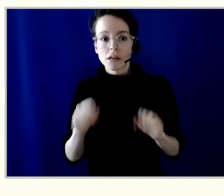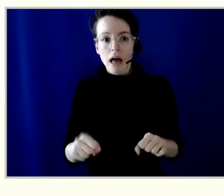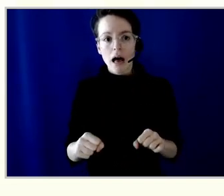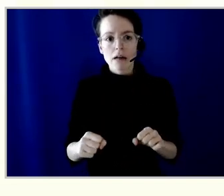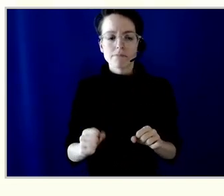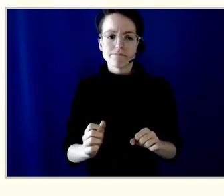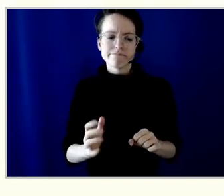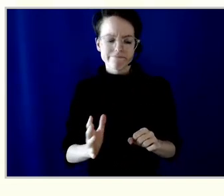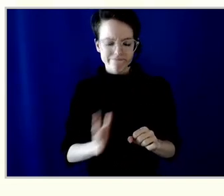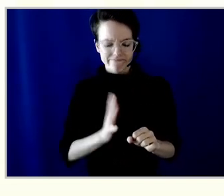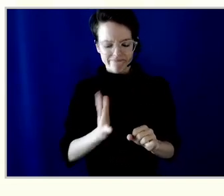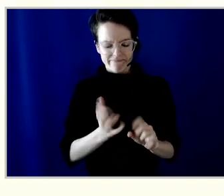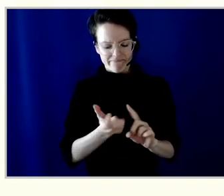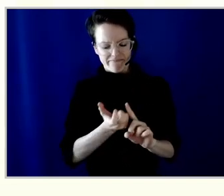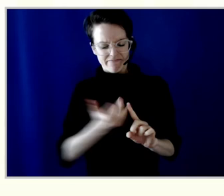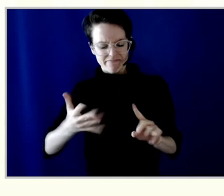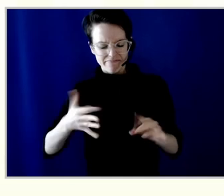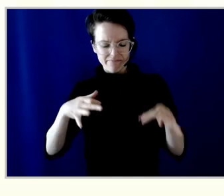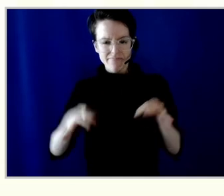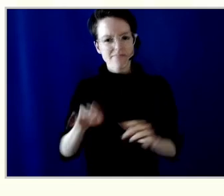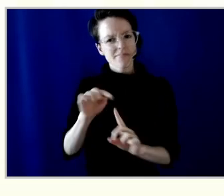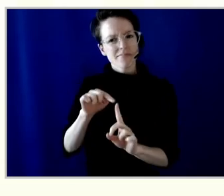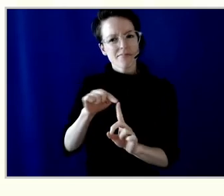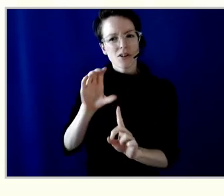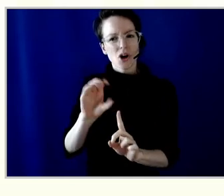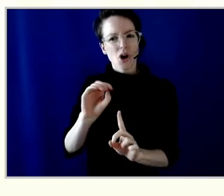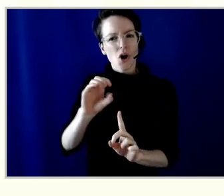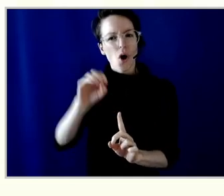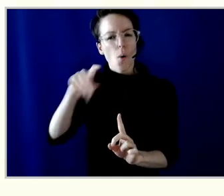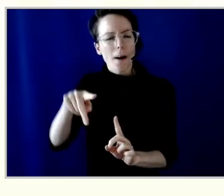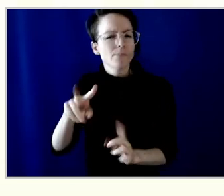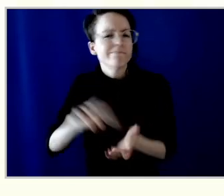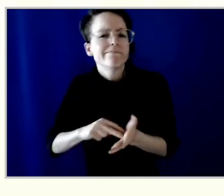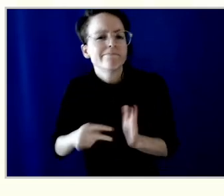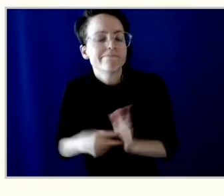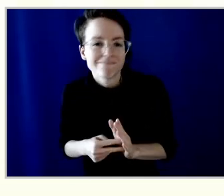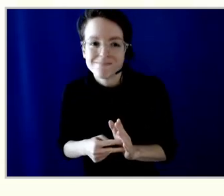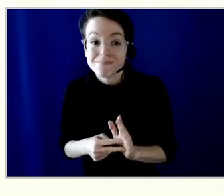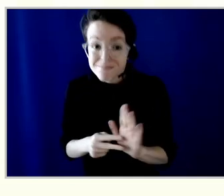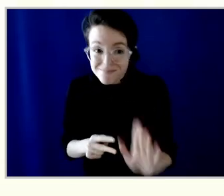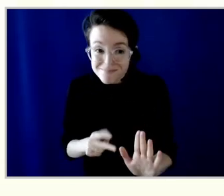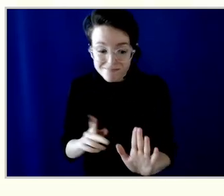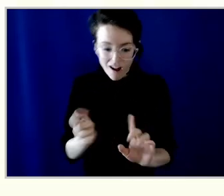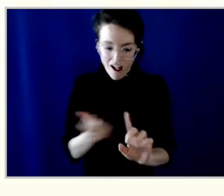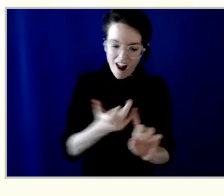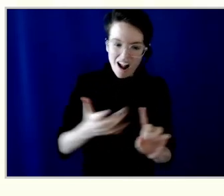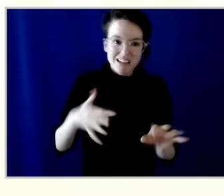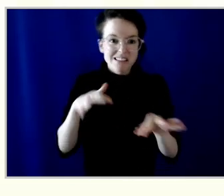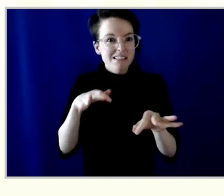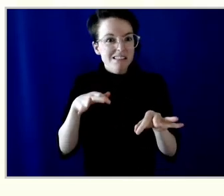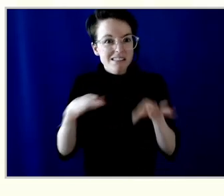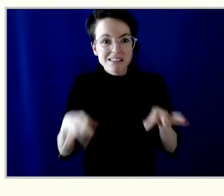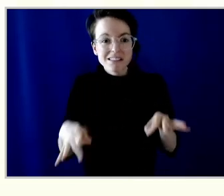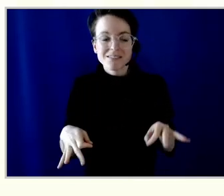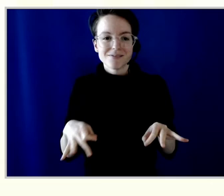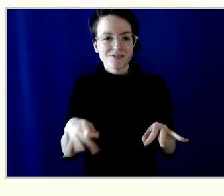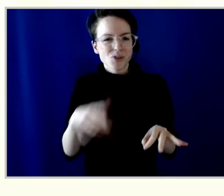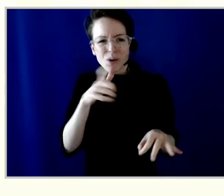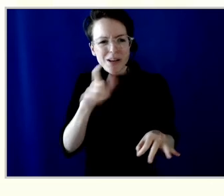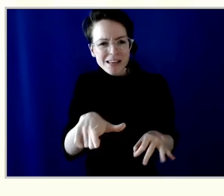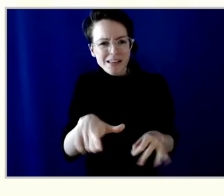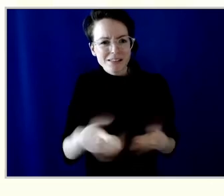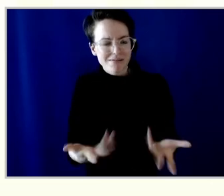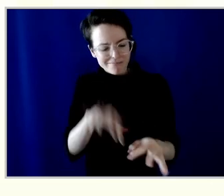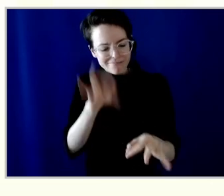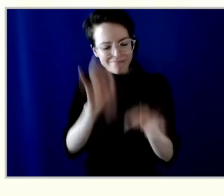cooperative. But it really comes down to a simple thing. We face big challenges together. We help